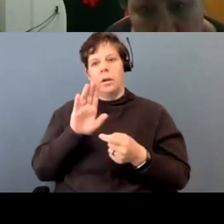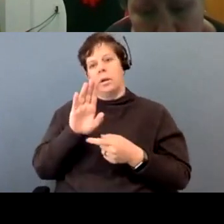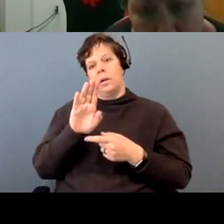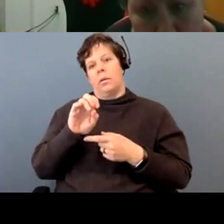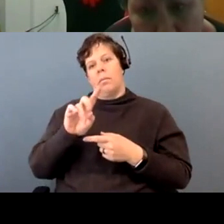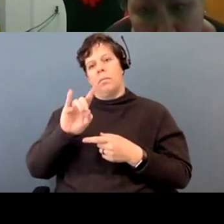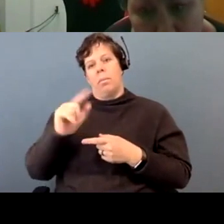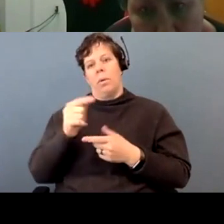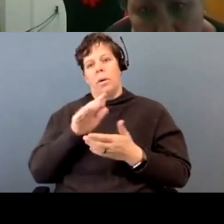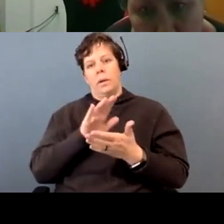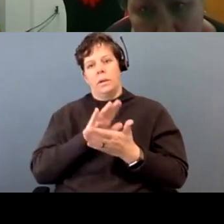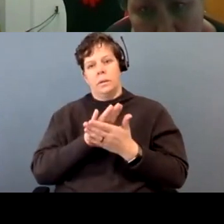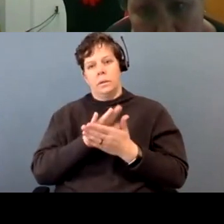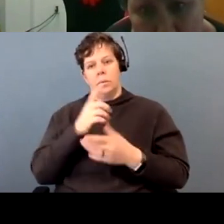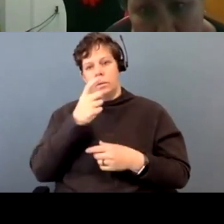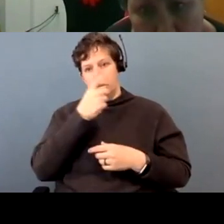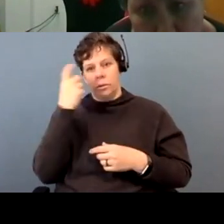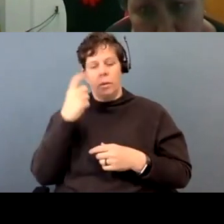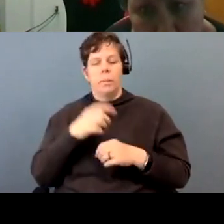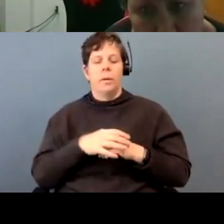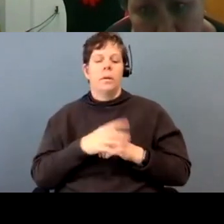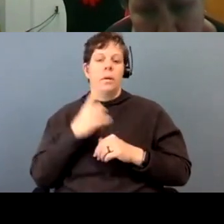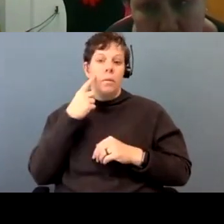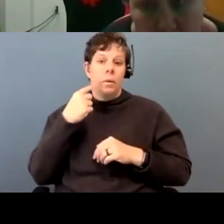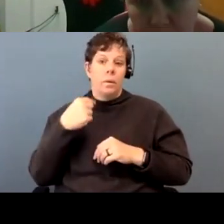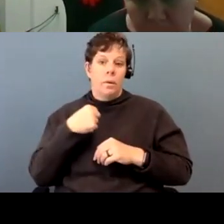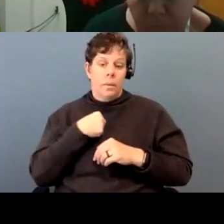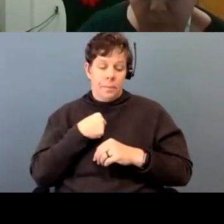Um, for me, you know, um,